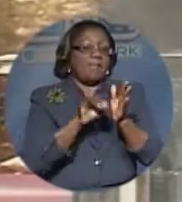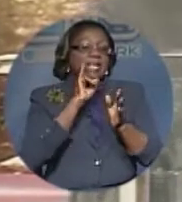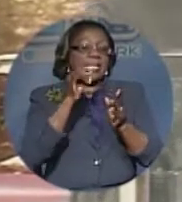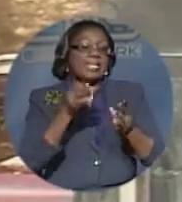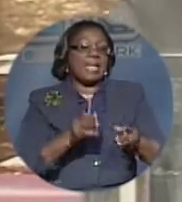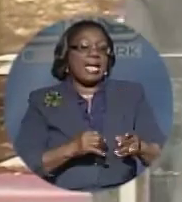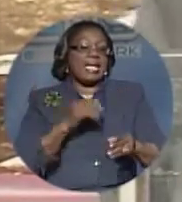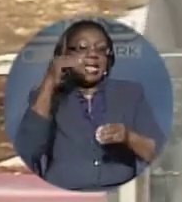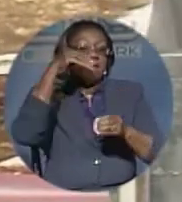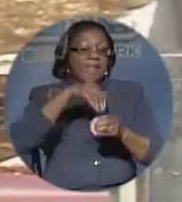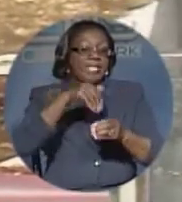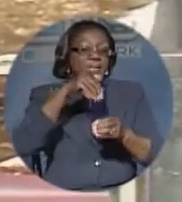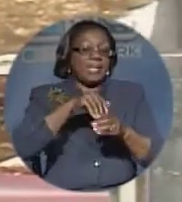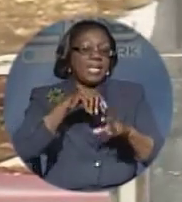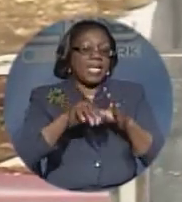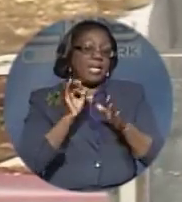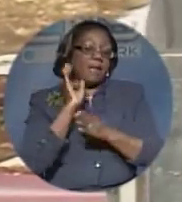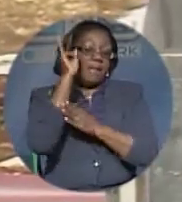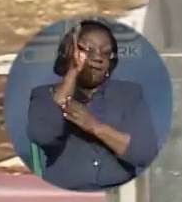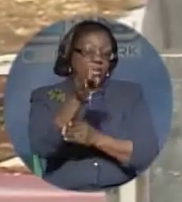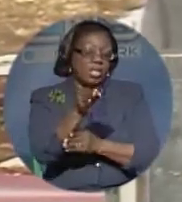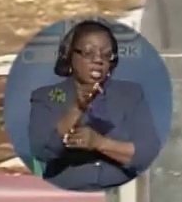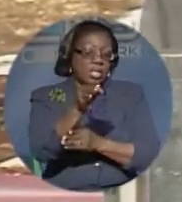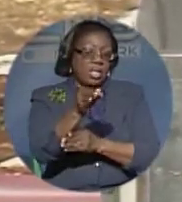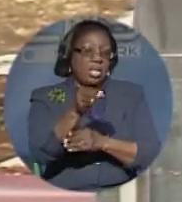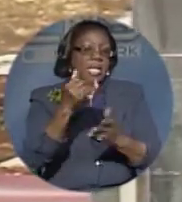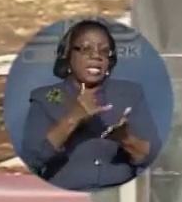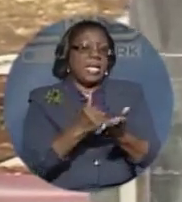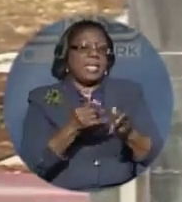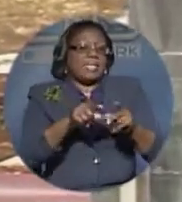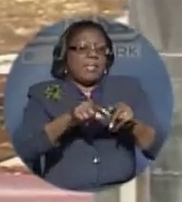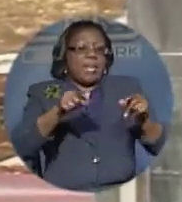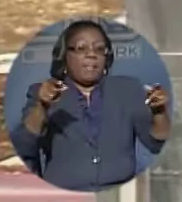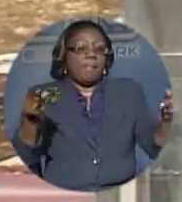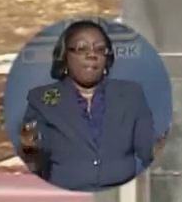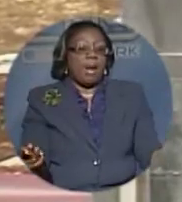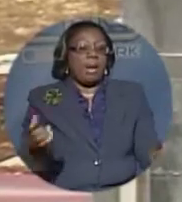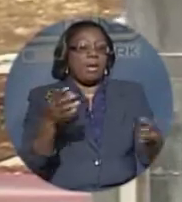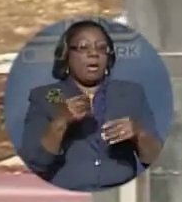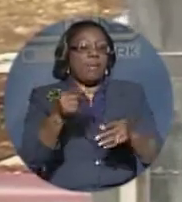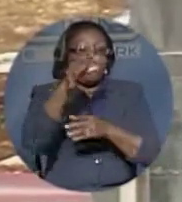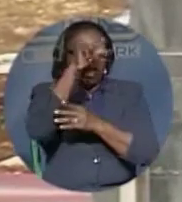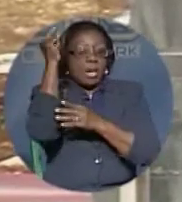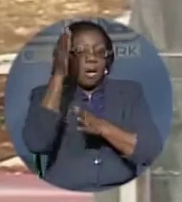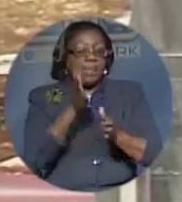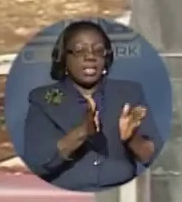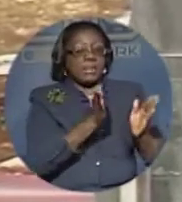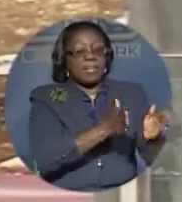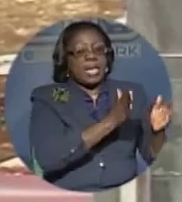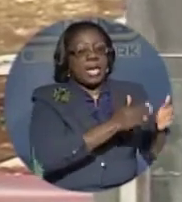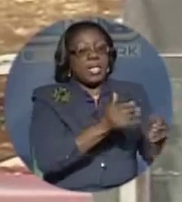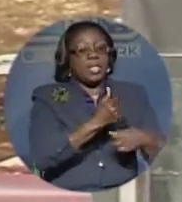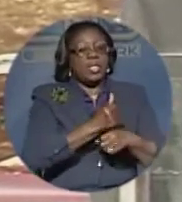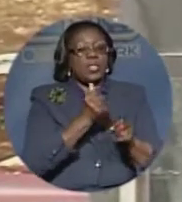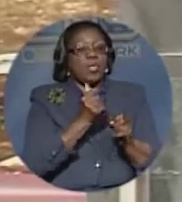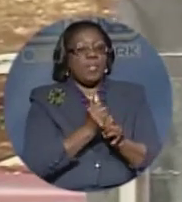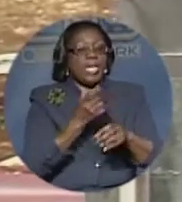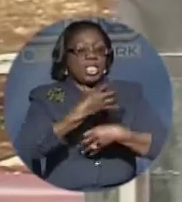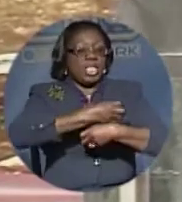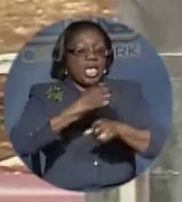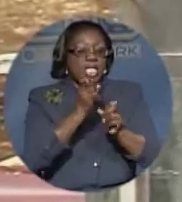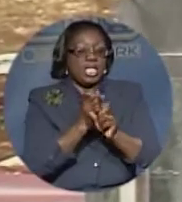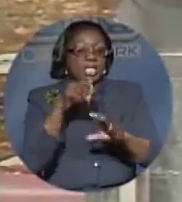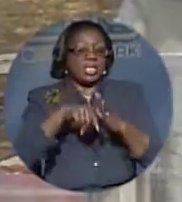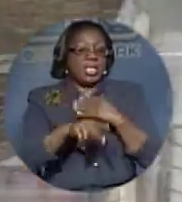It is a centerpiece of my government's plans to make significant improvements to our tourism product,